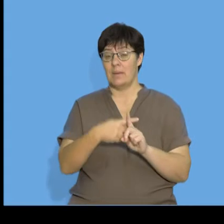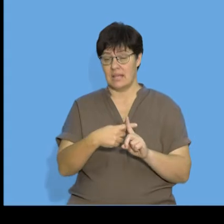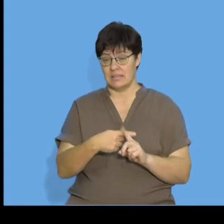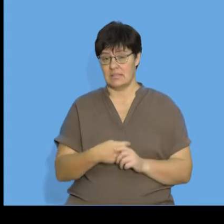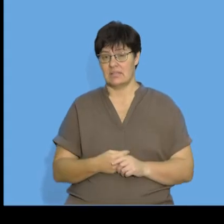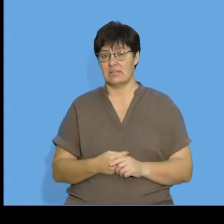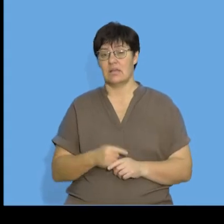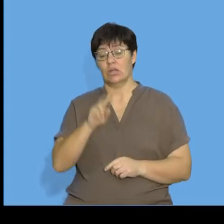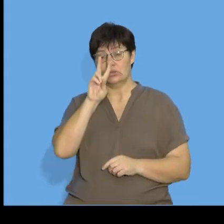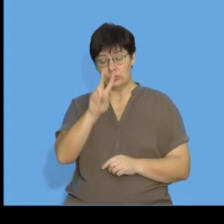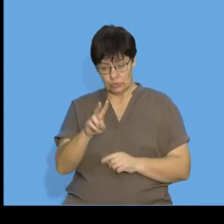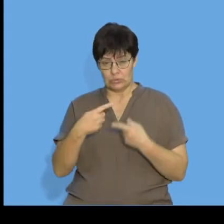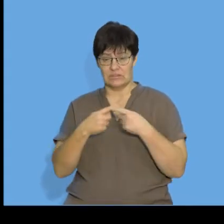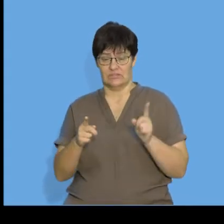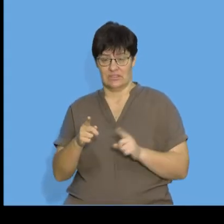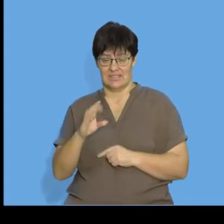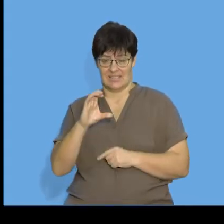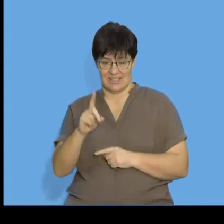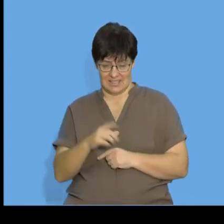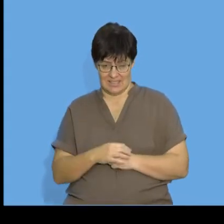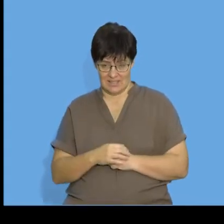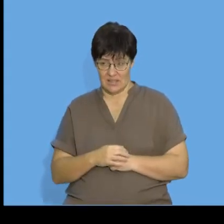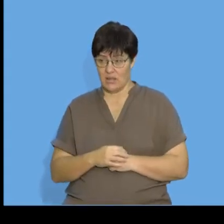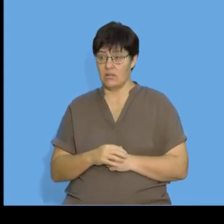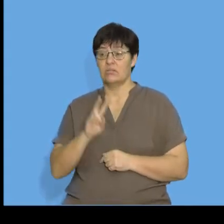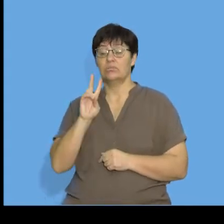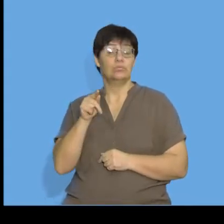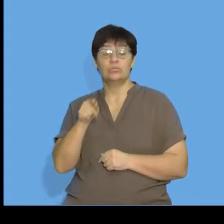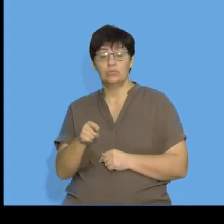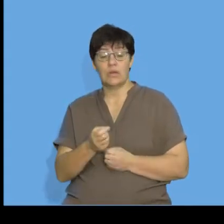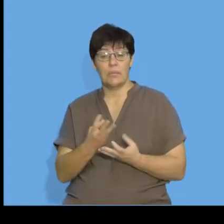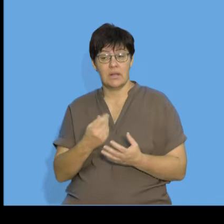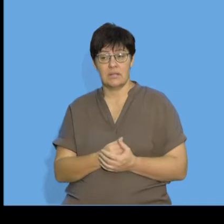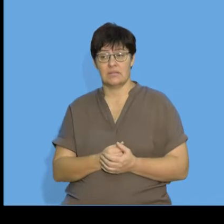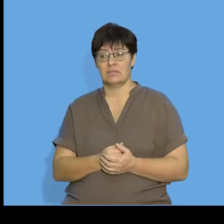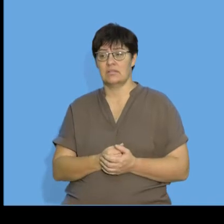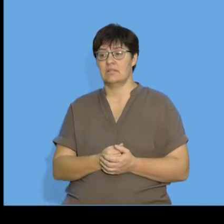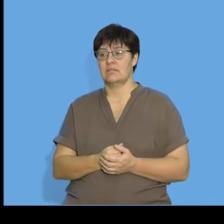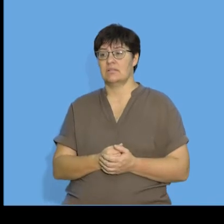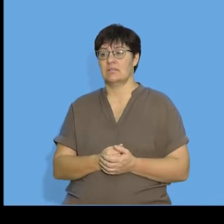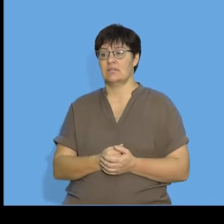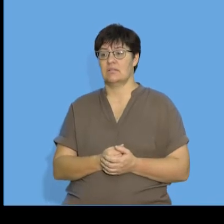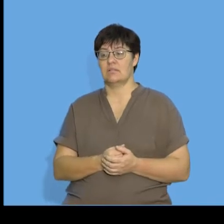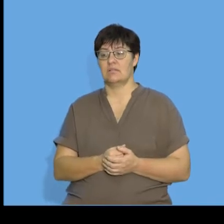two common differences, and two common differences in this case, I'm just going to write it in red for us, would be